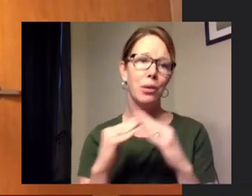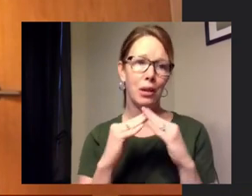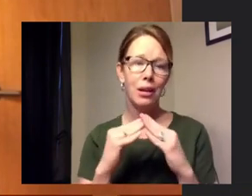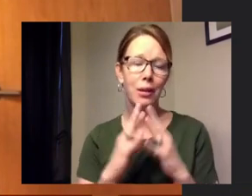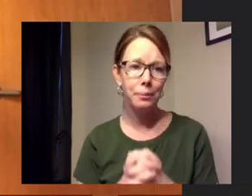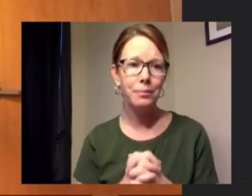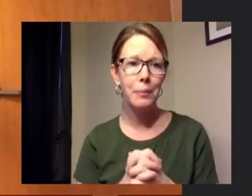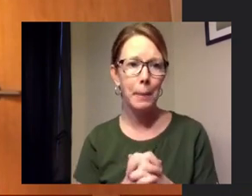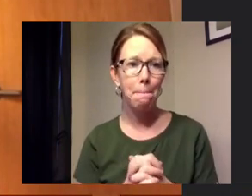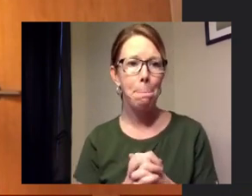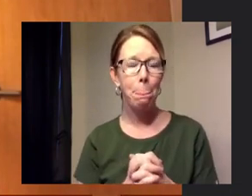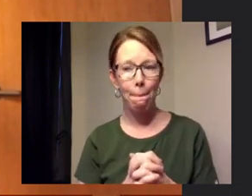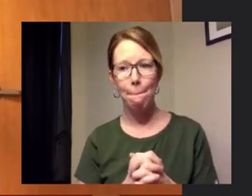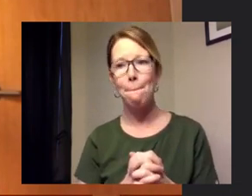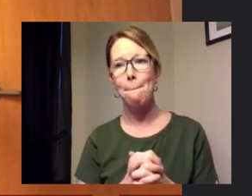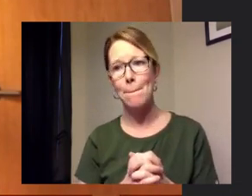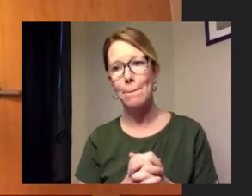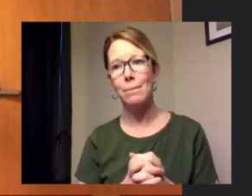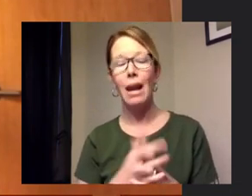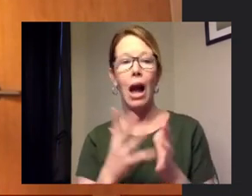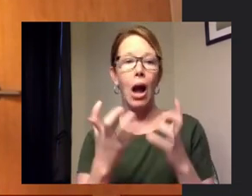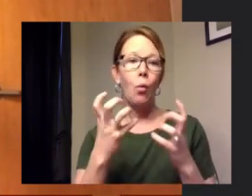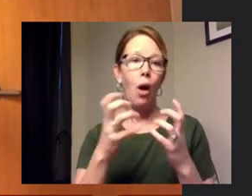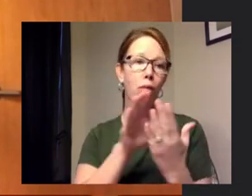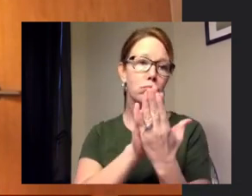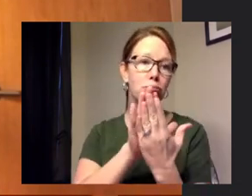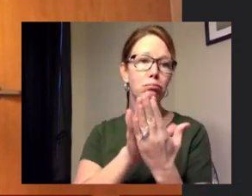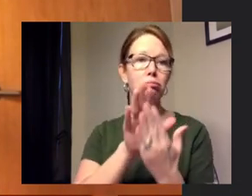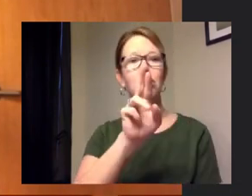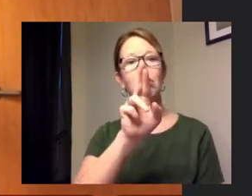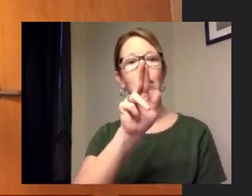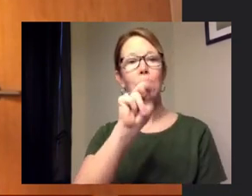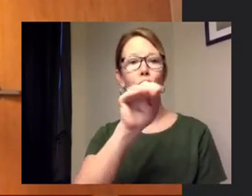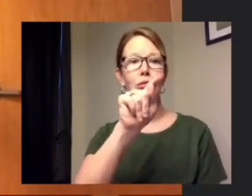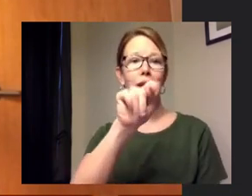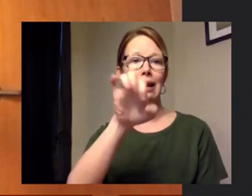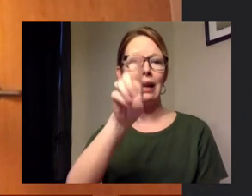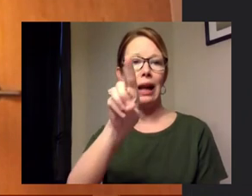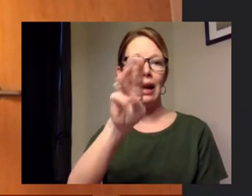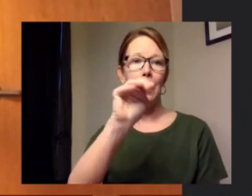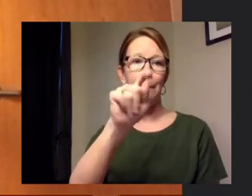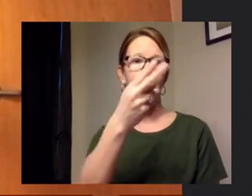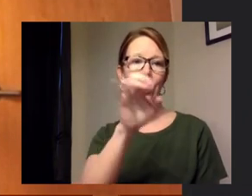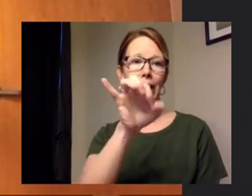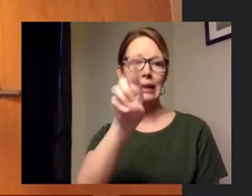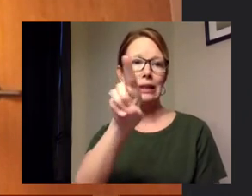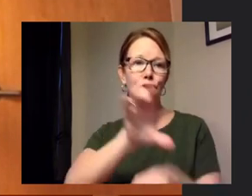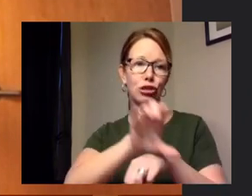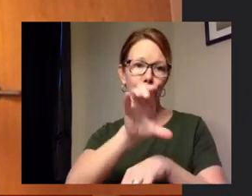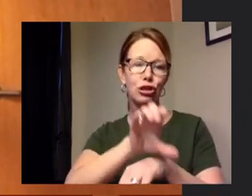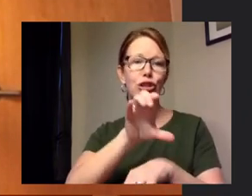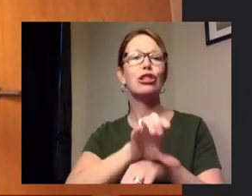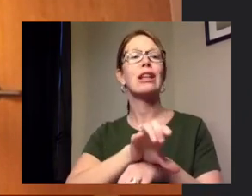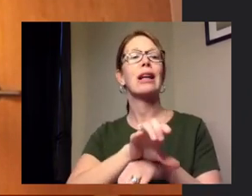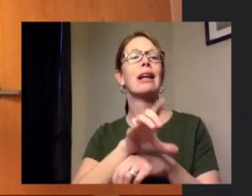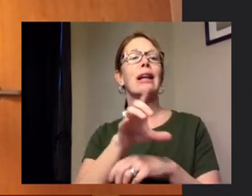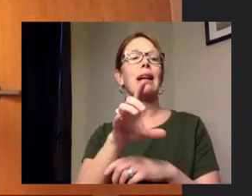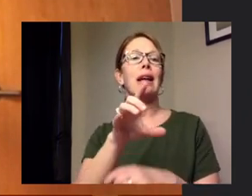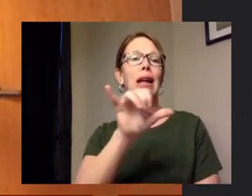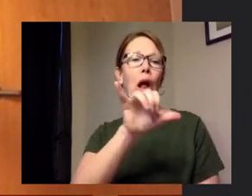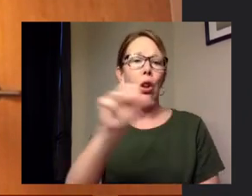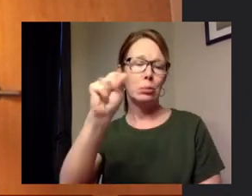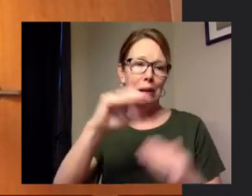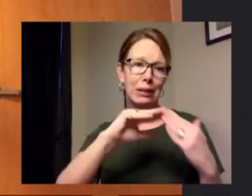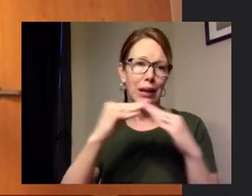community i do want to do a special shout out to the united methodist church and the yellow springs community foundation for the generous donations